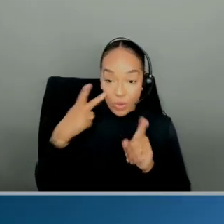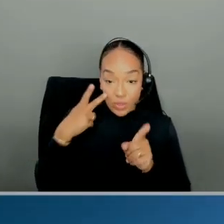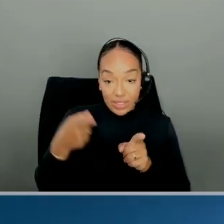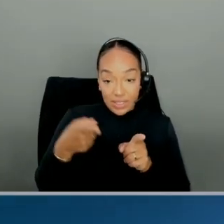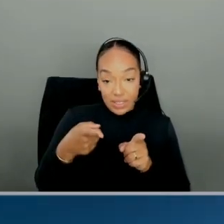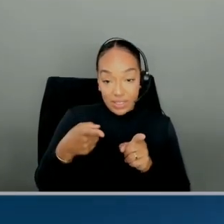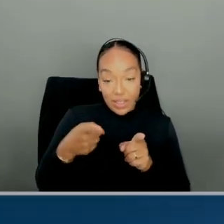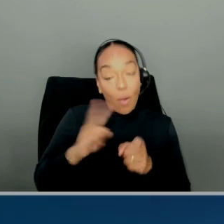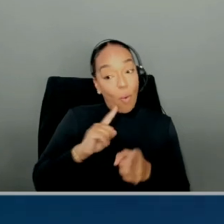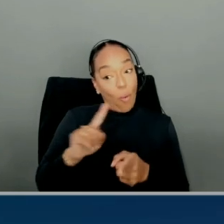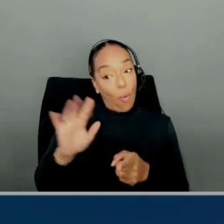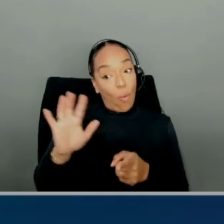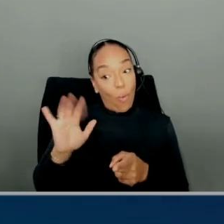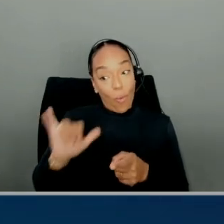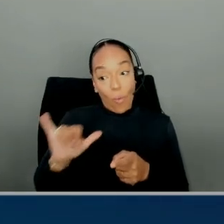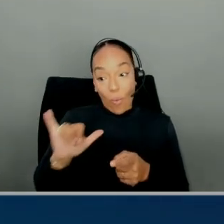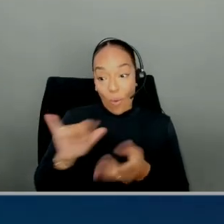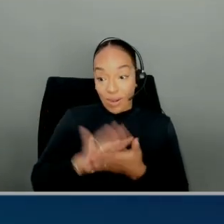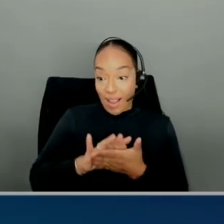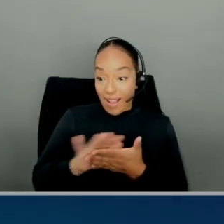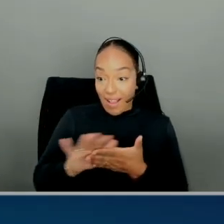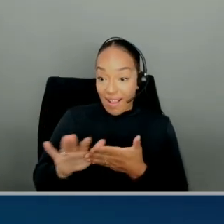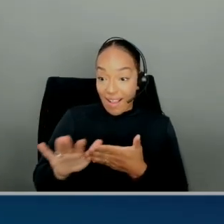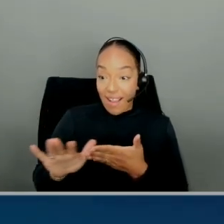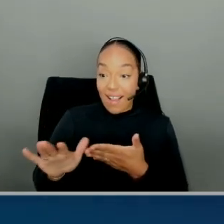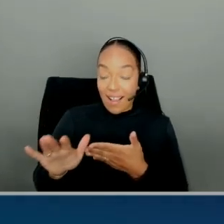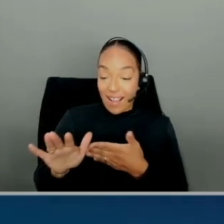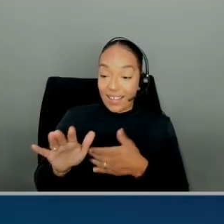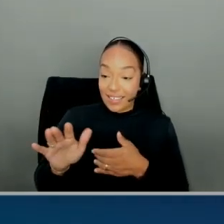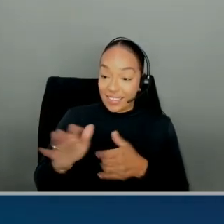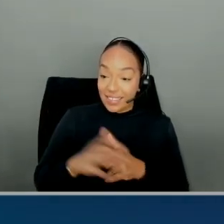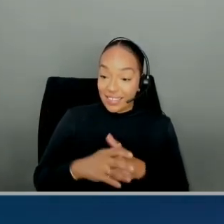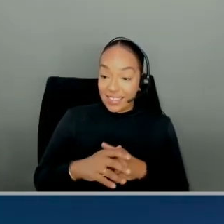that's nice right there. That's a really nice toggle. So in this case,